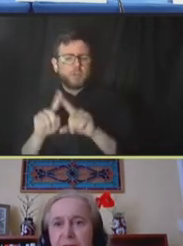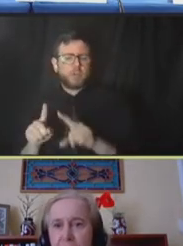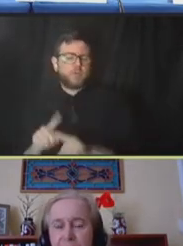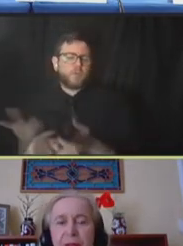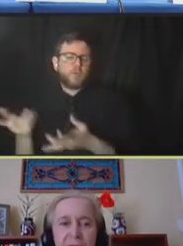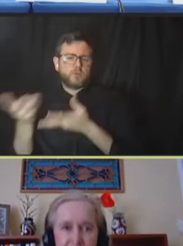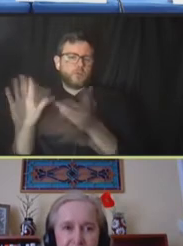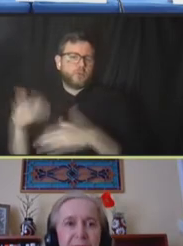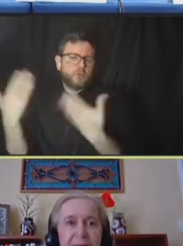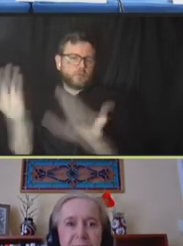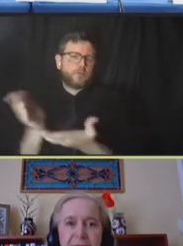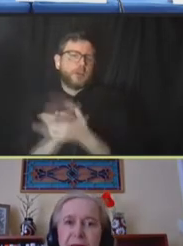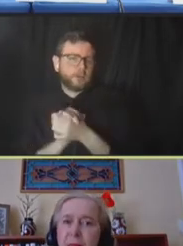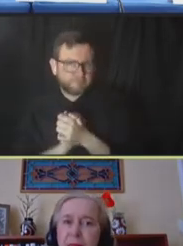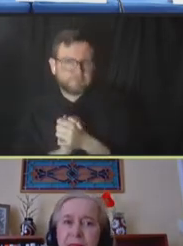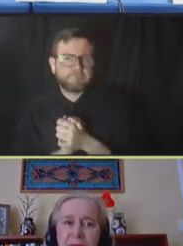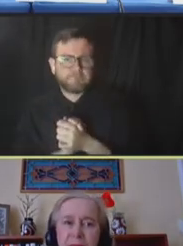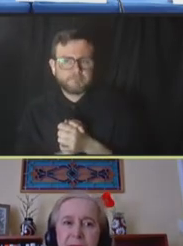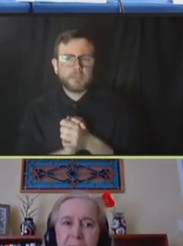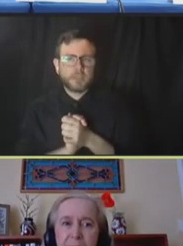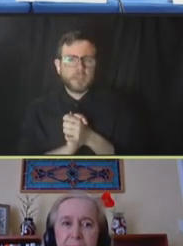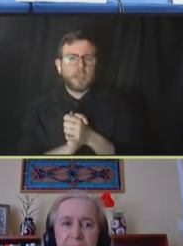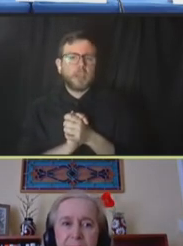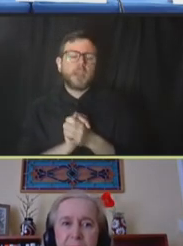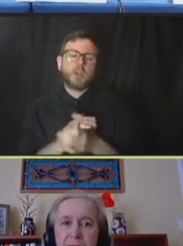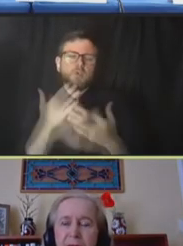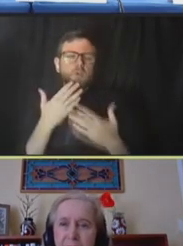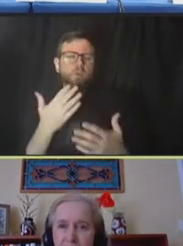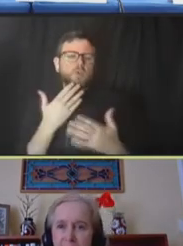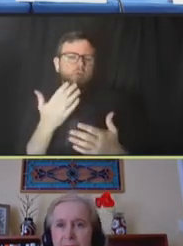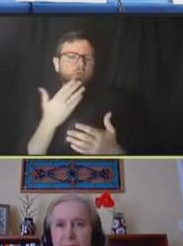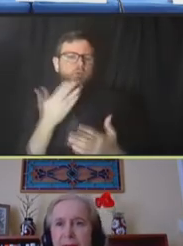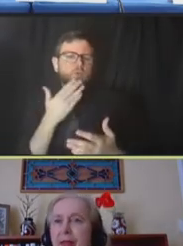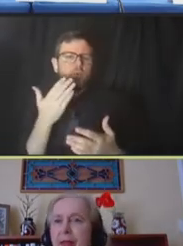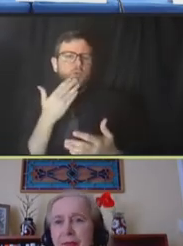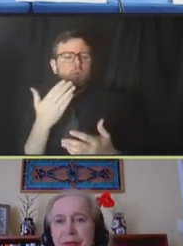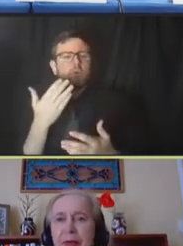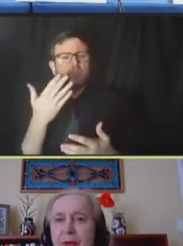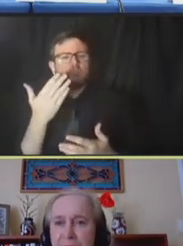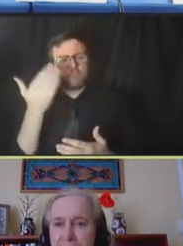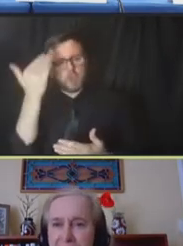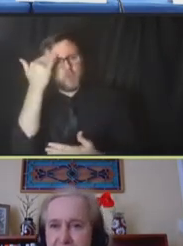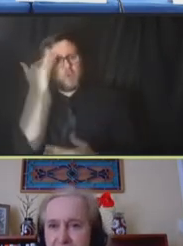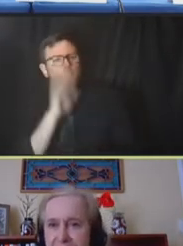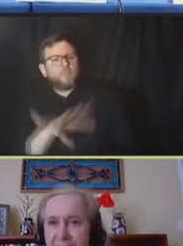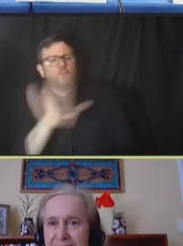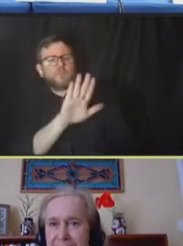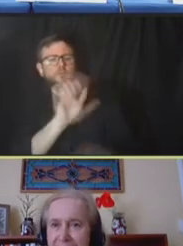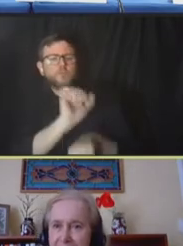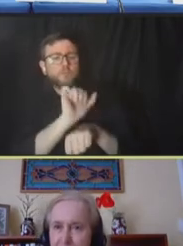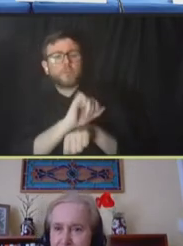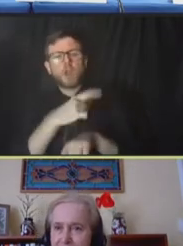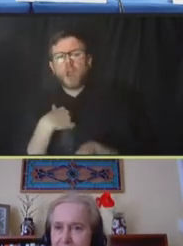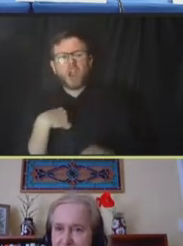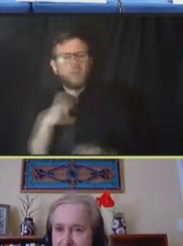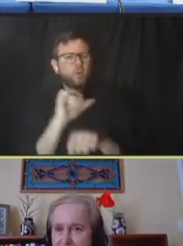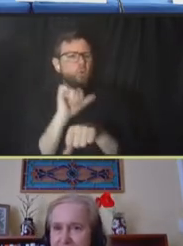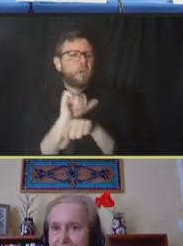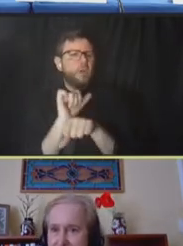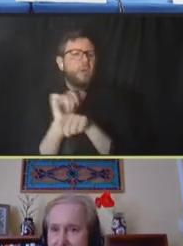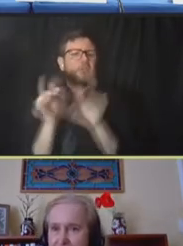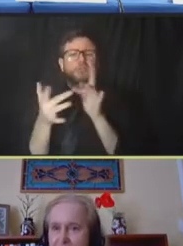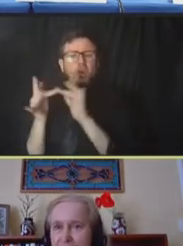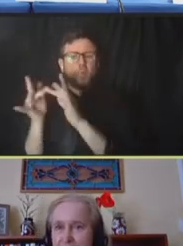fantastic work. Next slide, please. I work on the modeling of network systems. And I've seen that networks have been